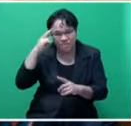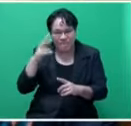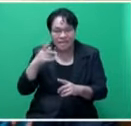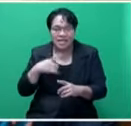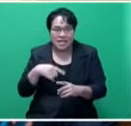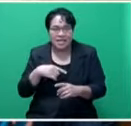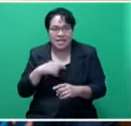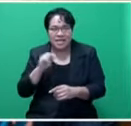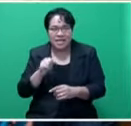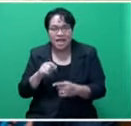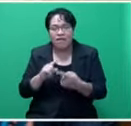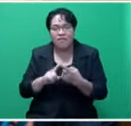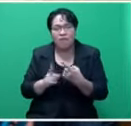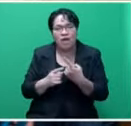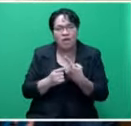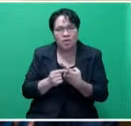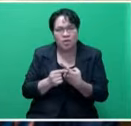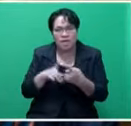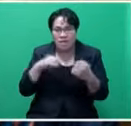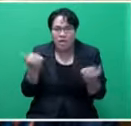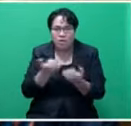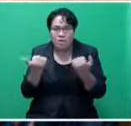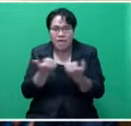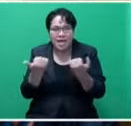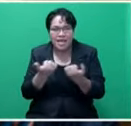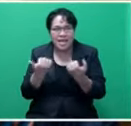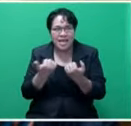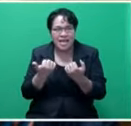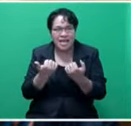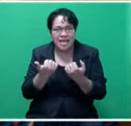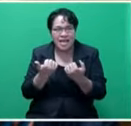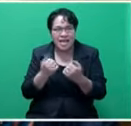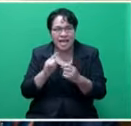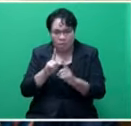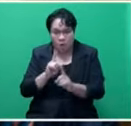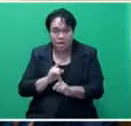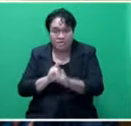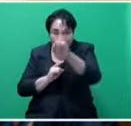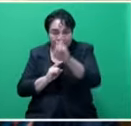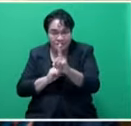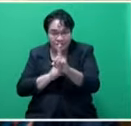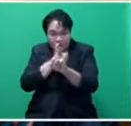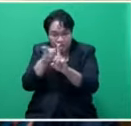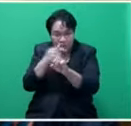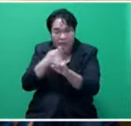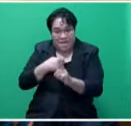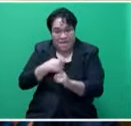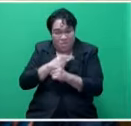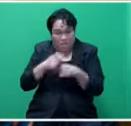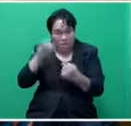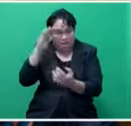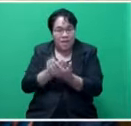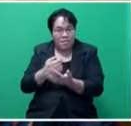There are concerns on this bill. Number one, when you have too many masks, in fact, all the masks in one tower, because I speak from experience at